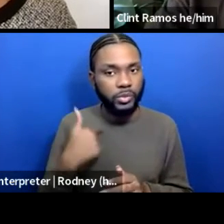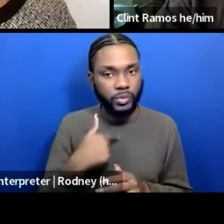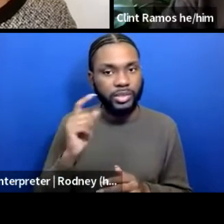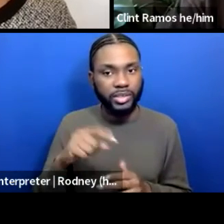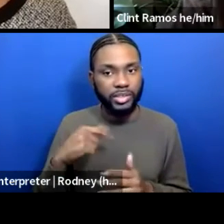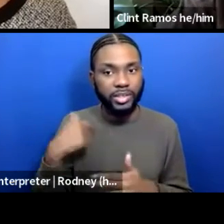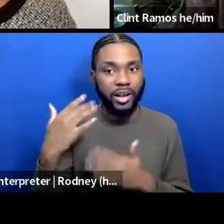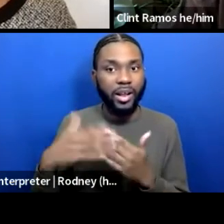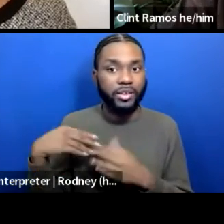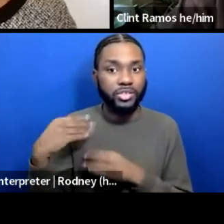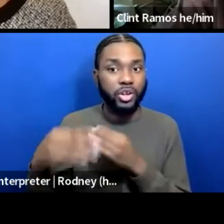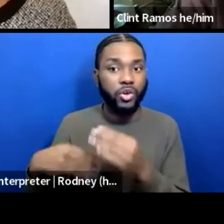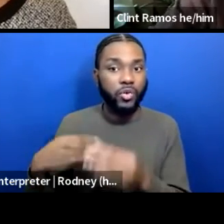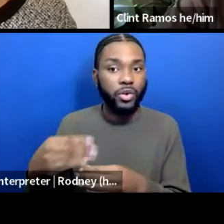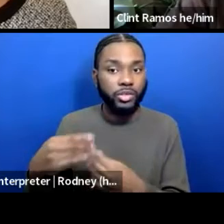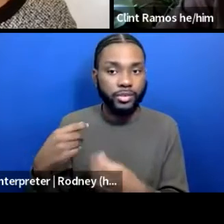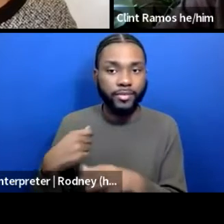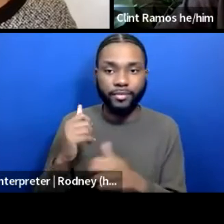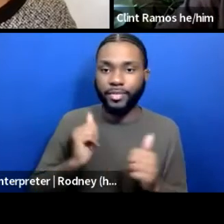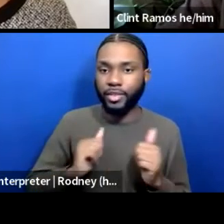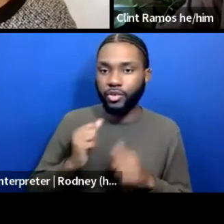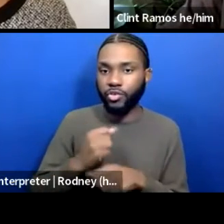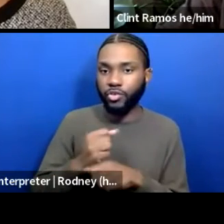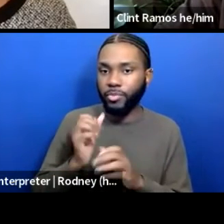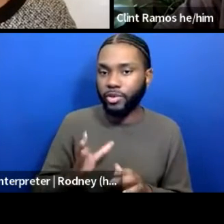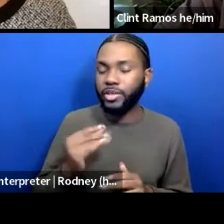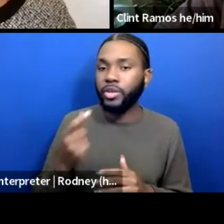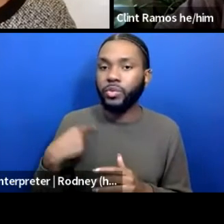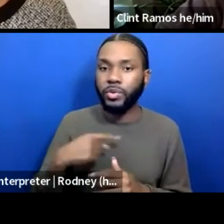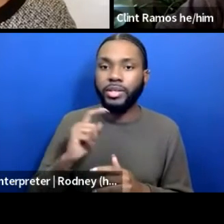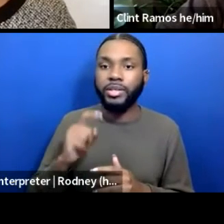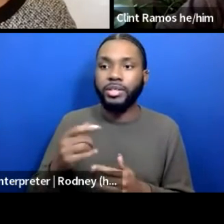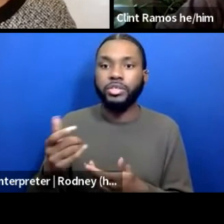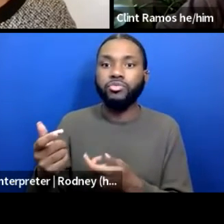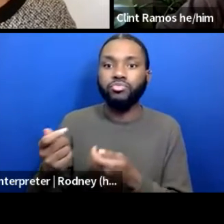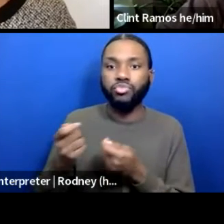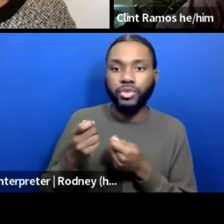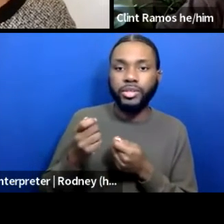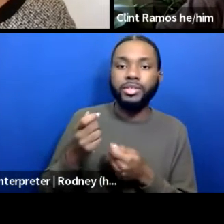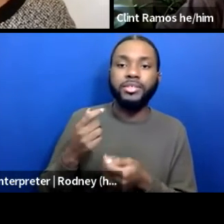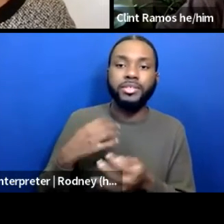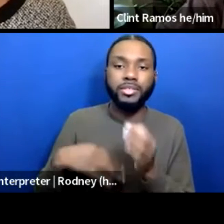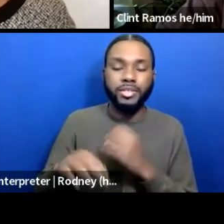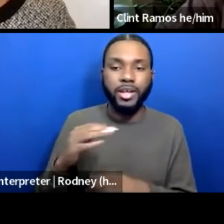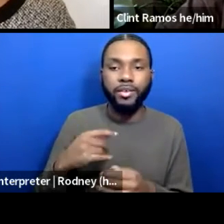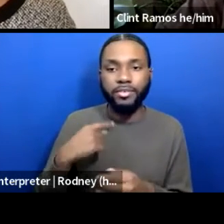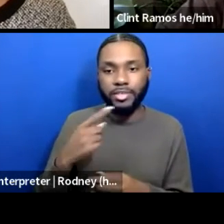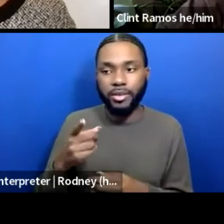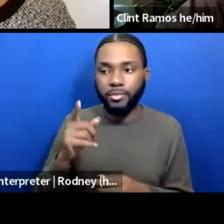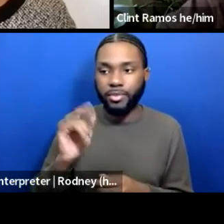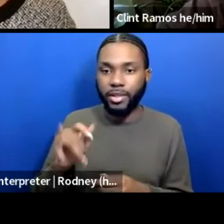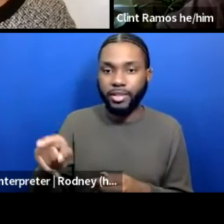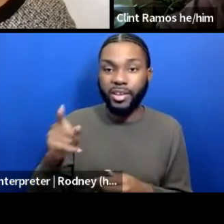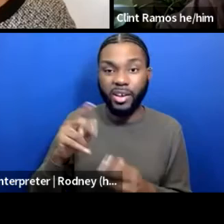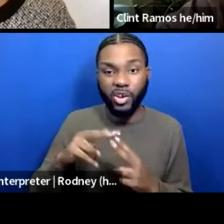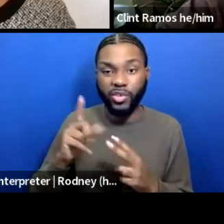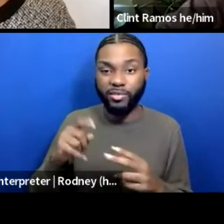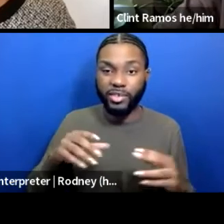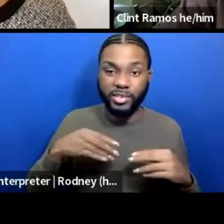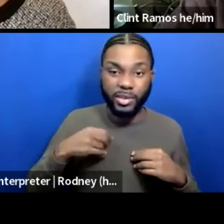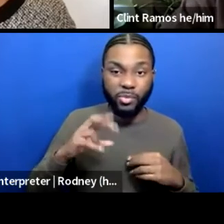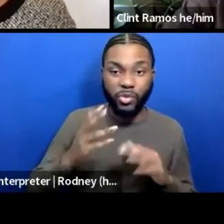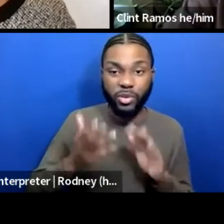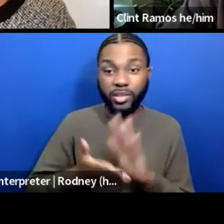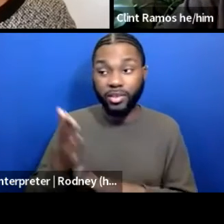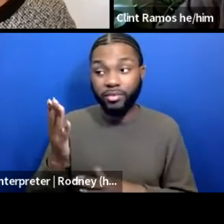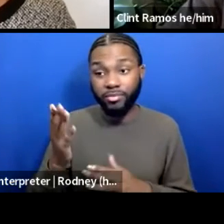next generation of theater makers and we need to bring them in and rather than tell them that they either have to accept it or leave because they'll leave.